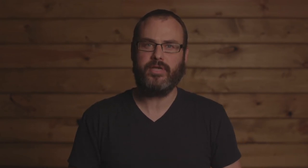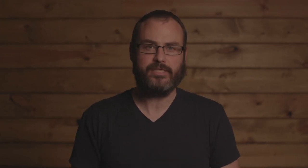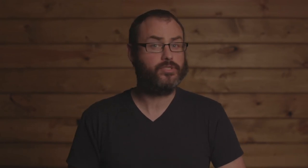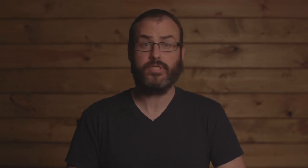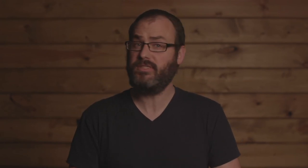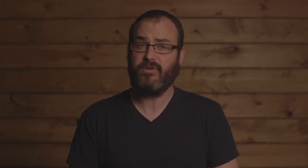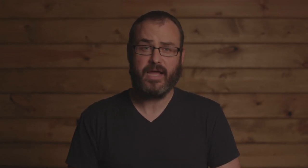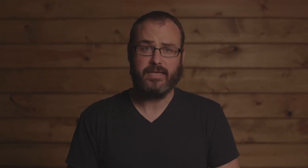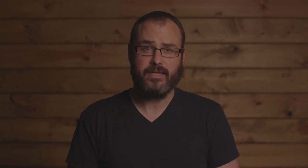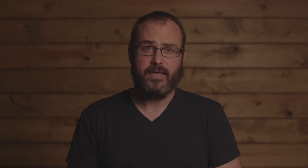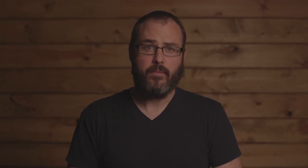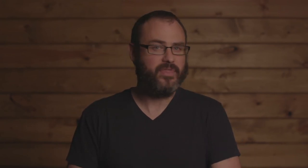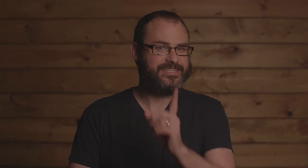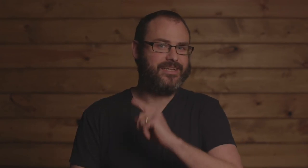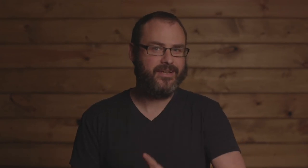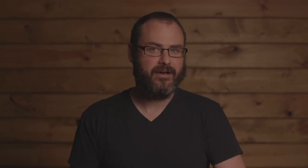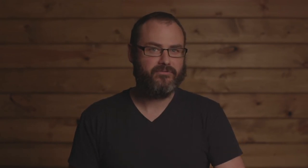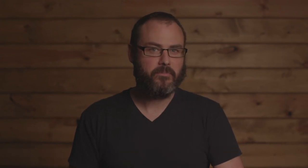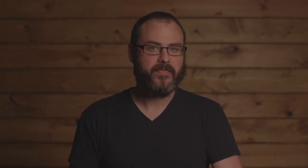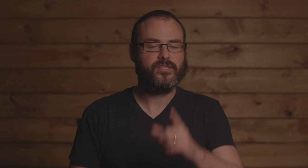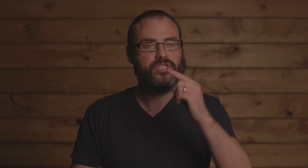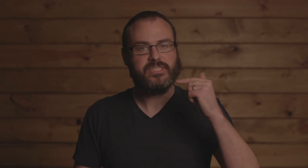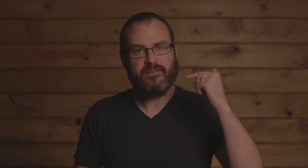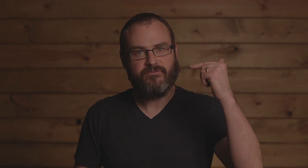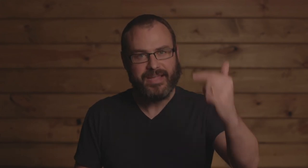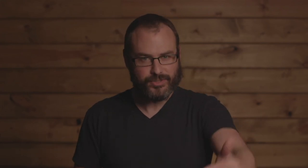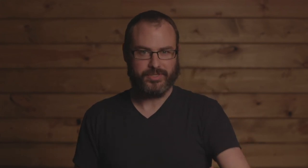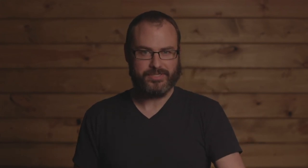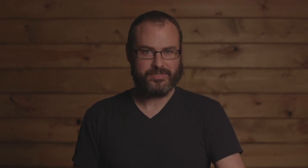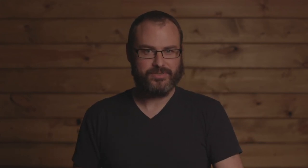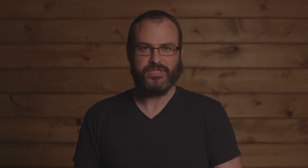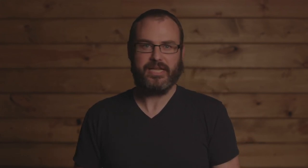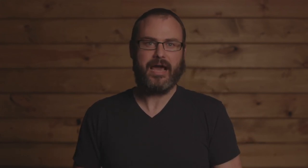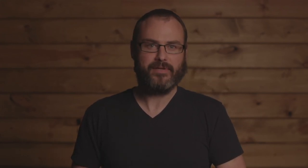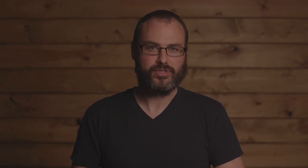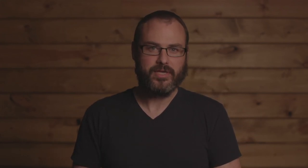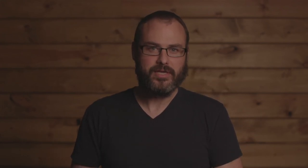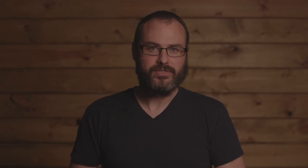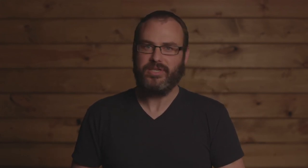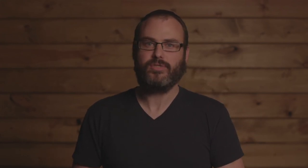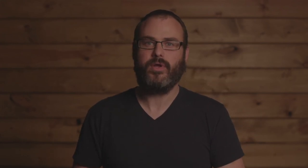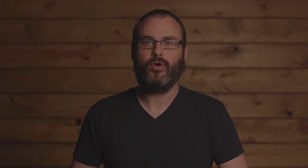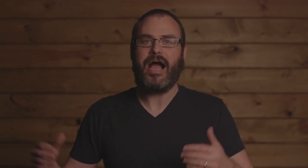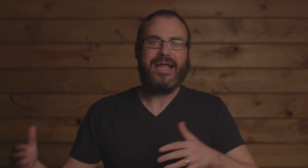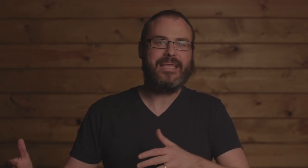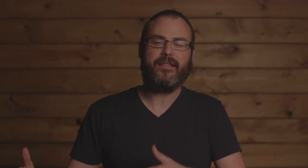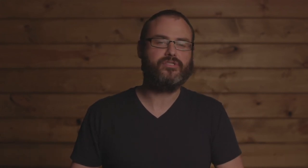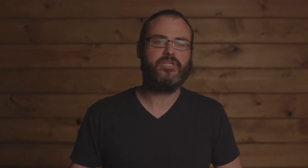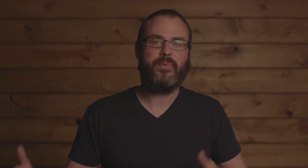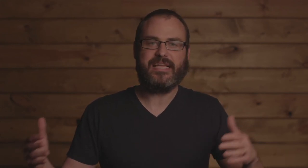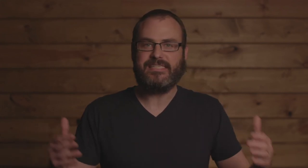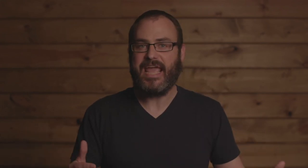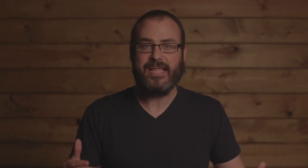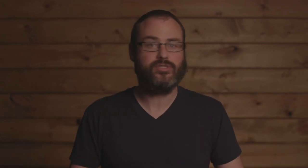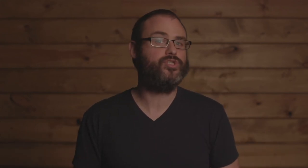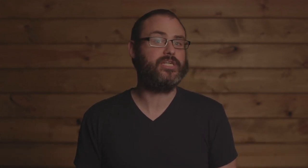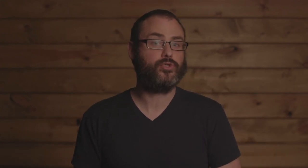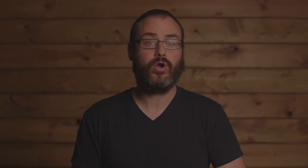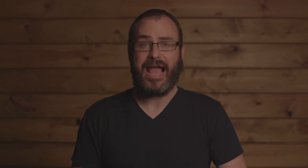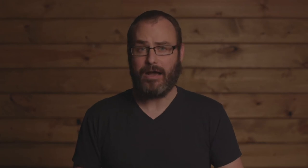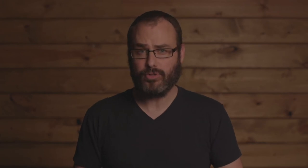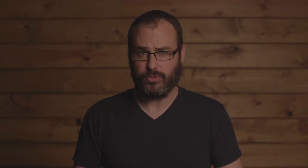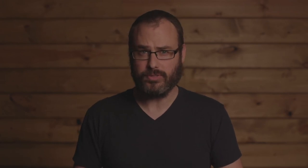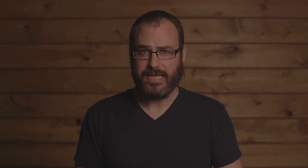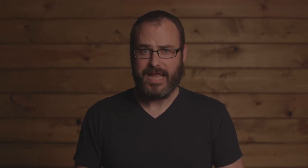indoctrination just fine. But that's not enough, because she's an evangelist. She's not Amish. She doesn't want her ideology to be contained to